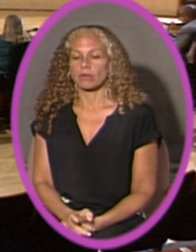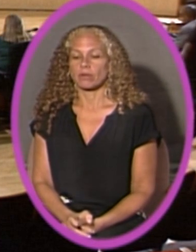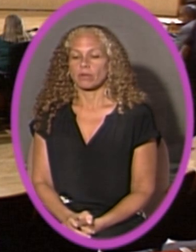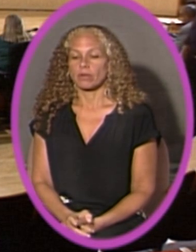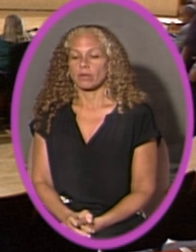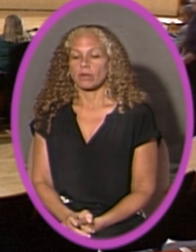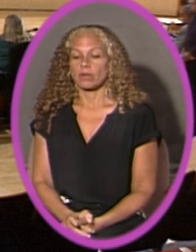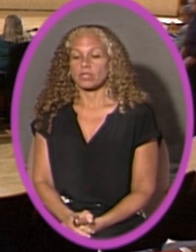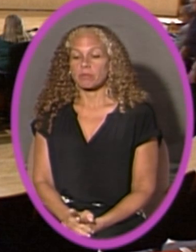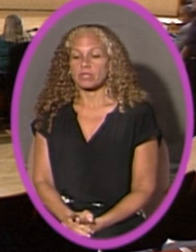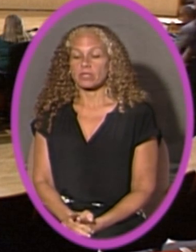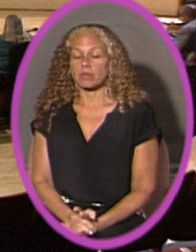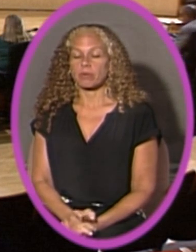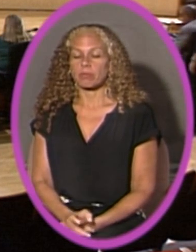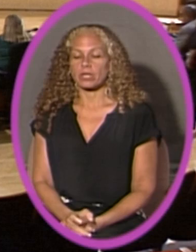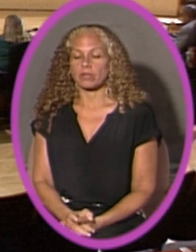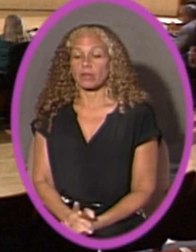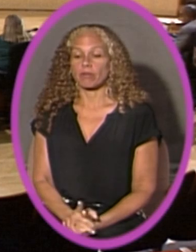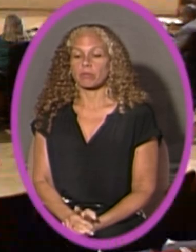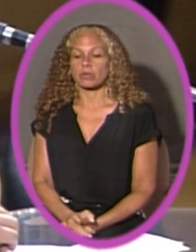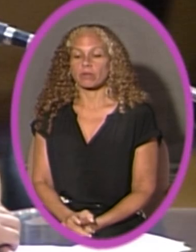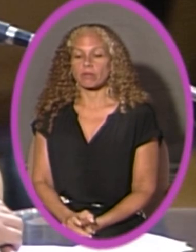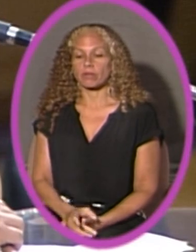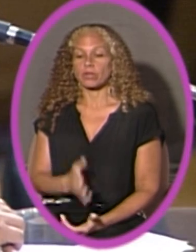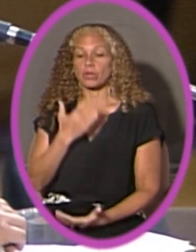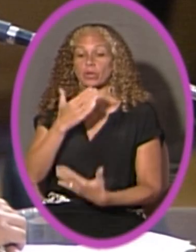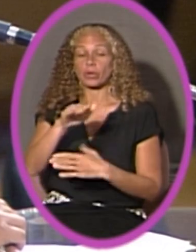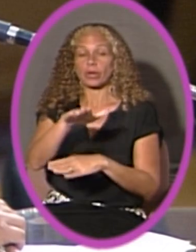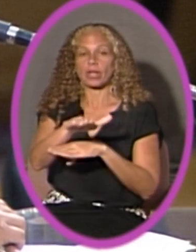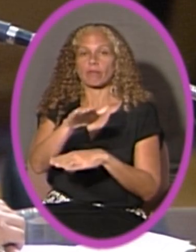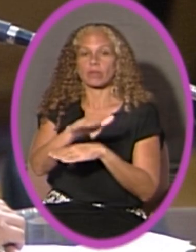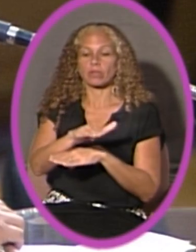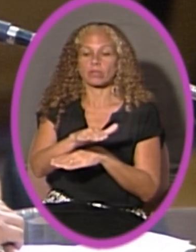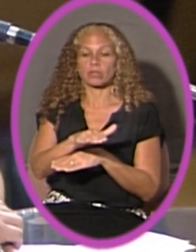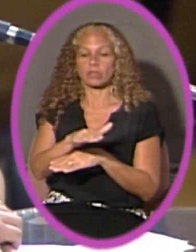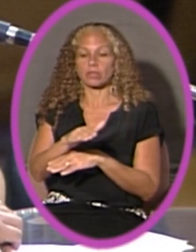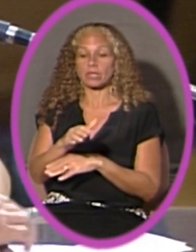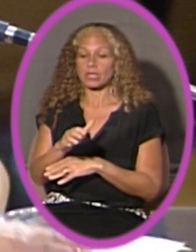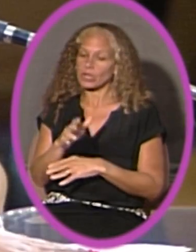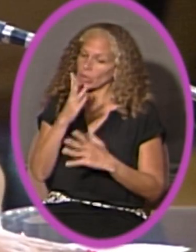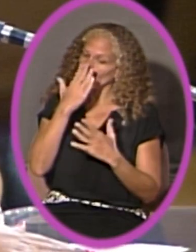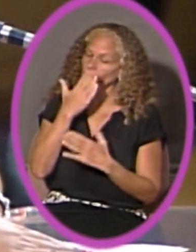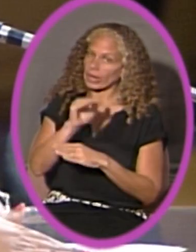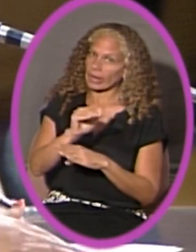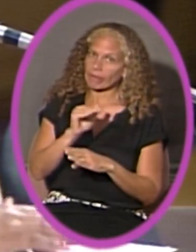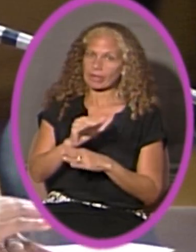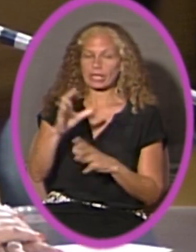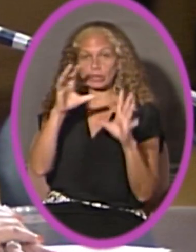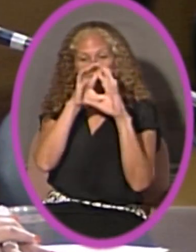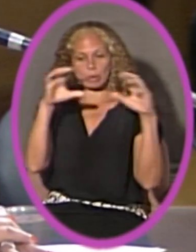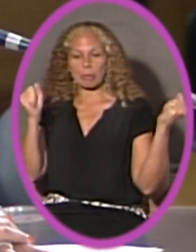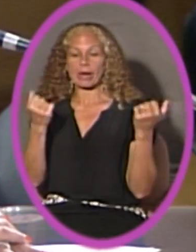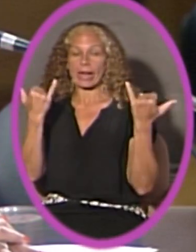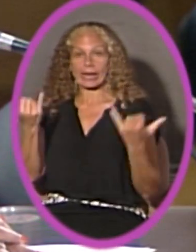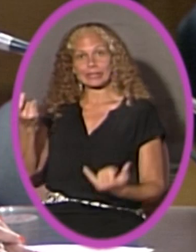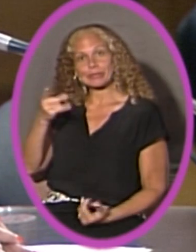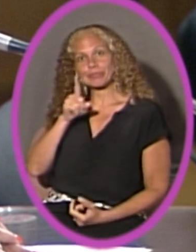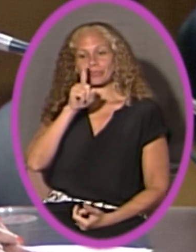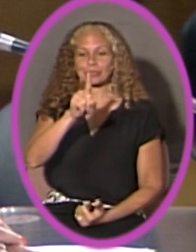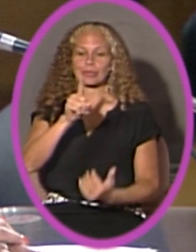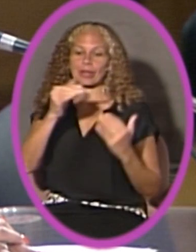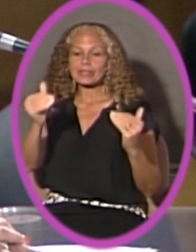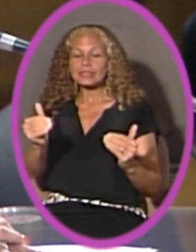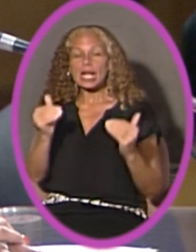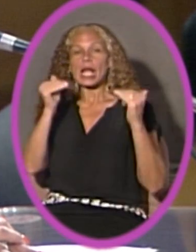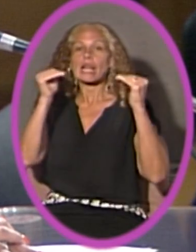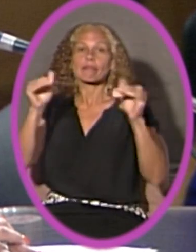Good evening. Good evening, Madam Chair, school board members, and Mr. Superintendent. I stand before you today to elevate the